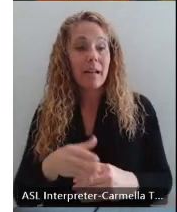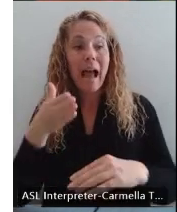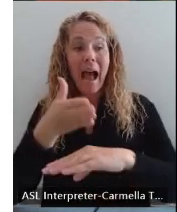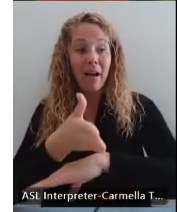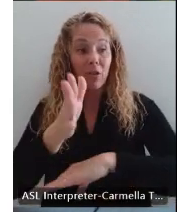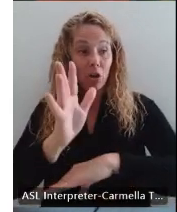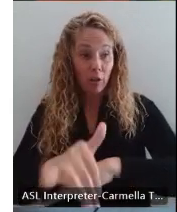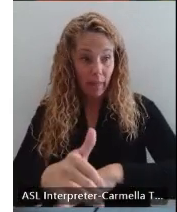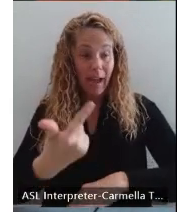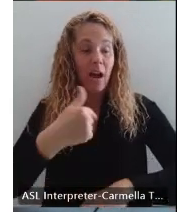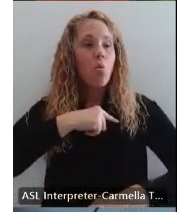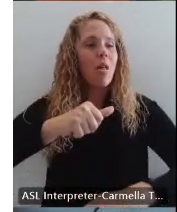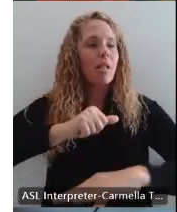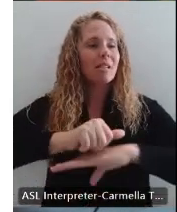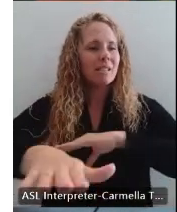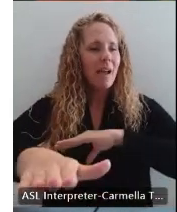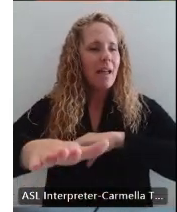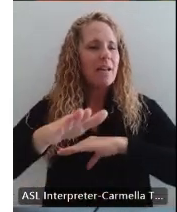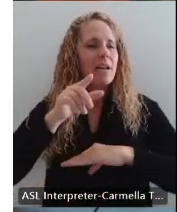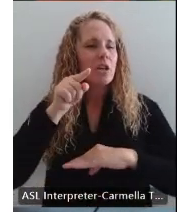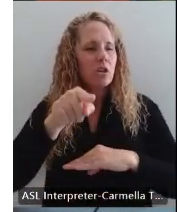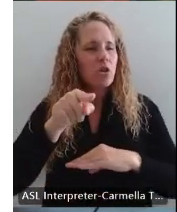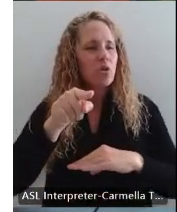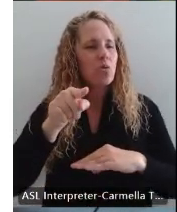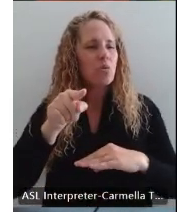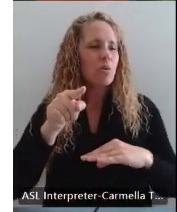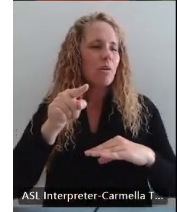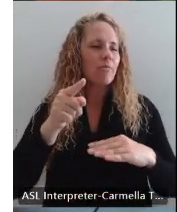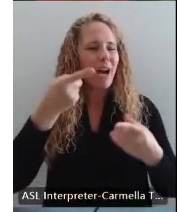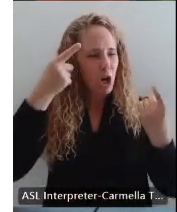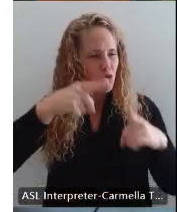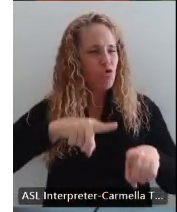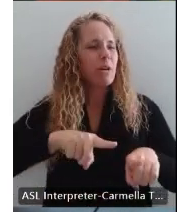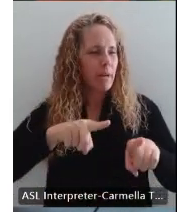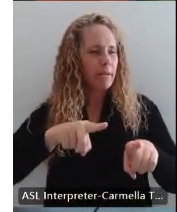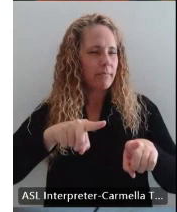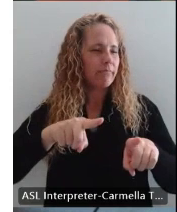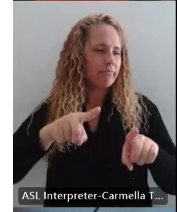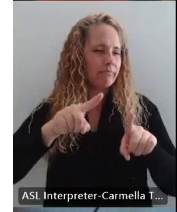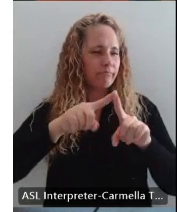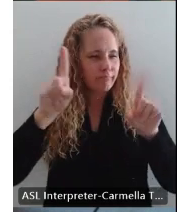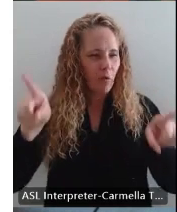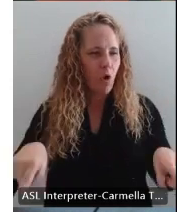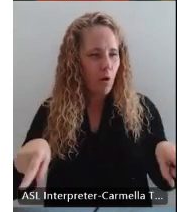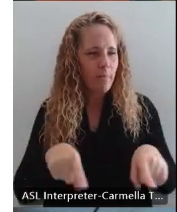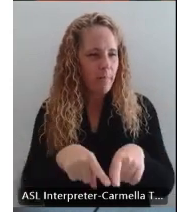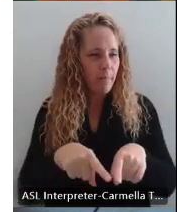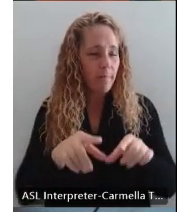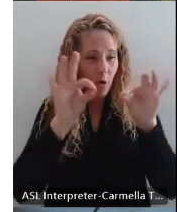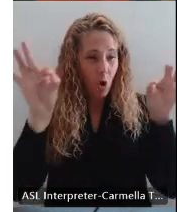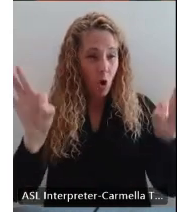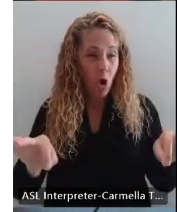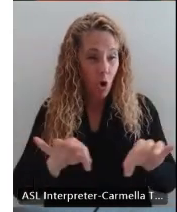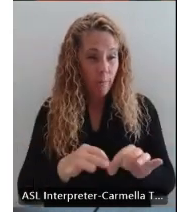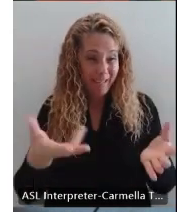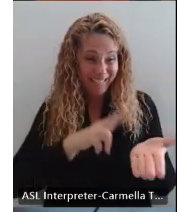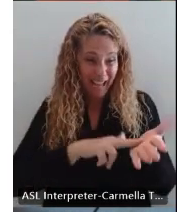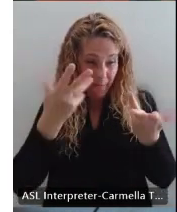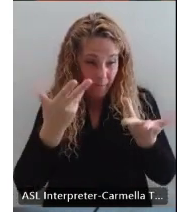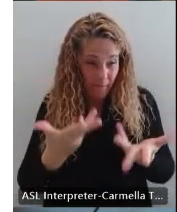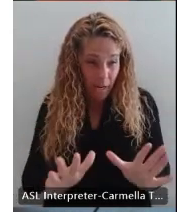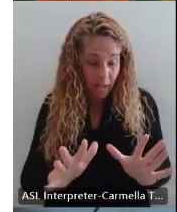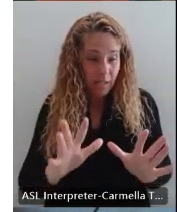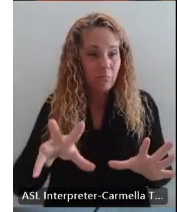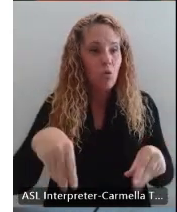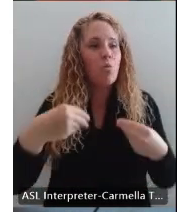that, we will send you an agreement. And once you sign that, we will give